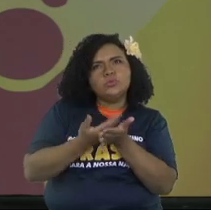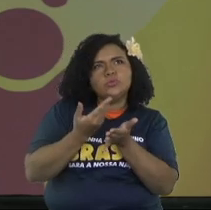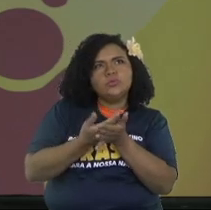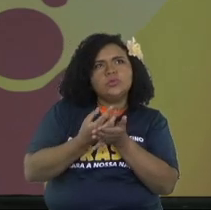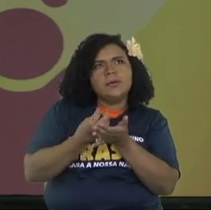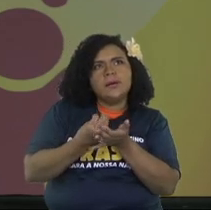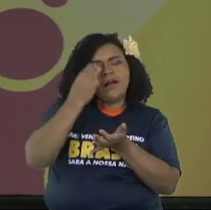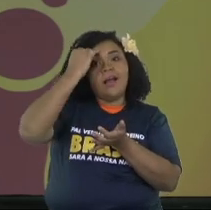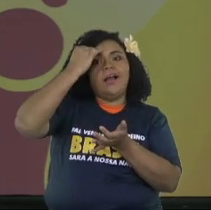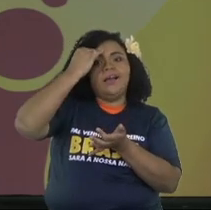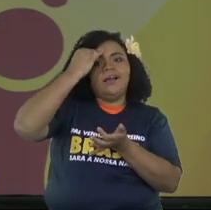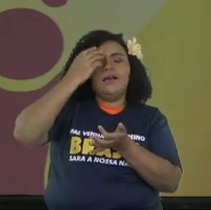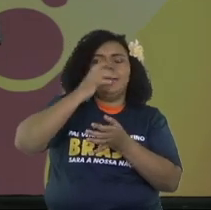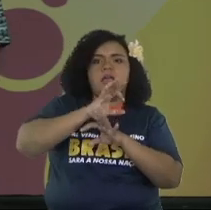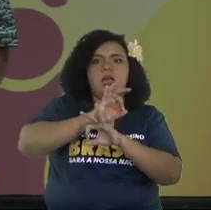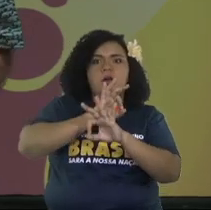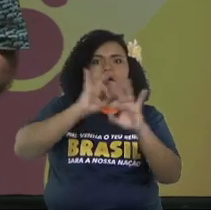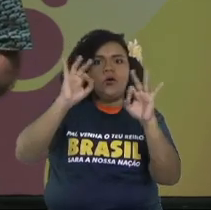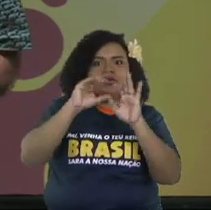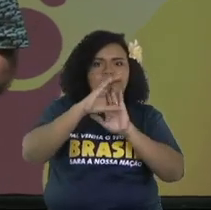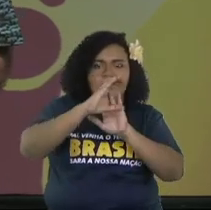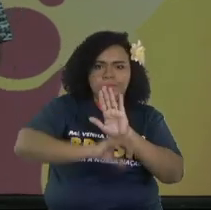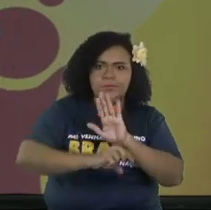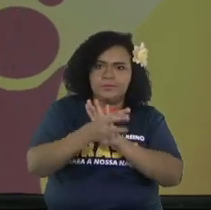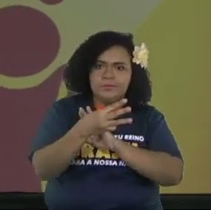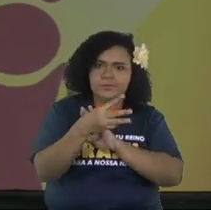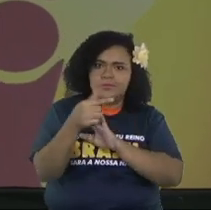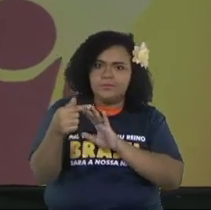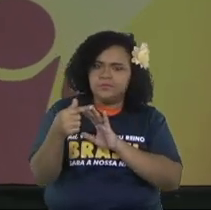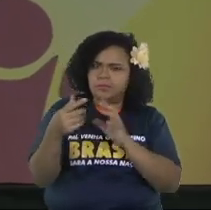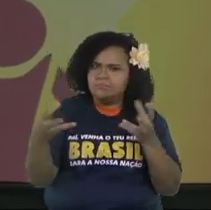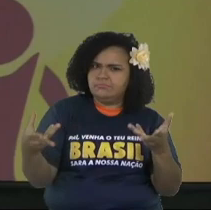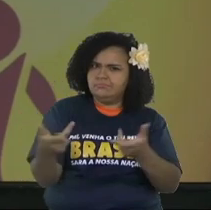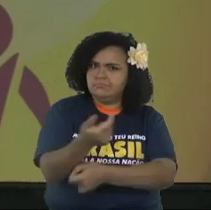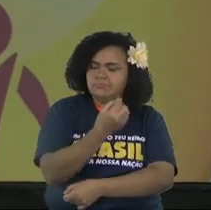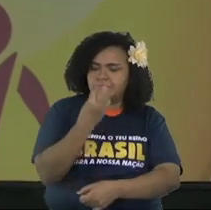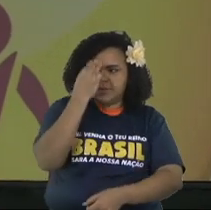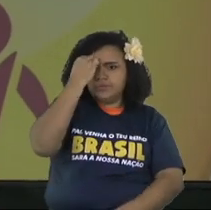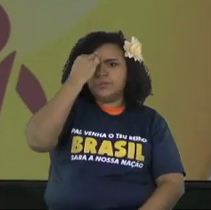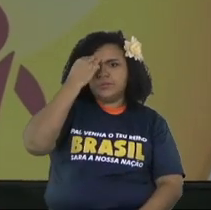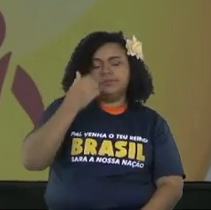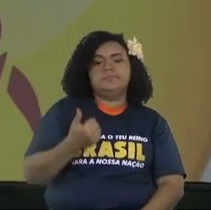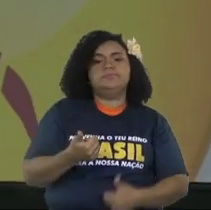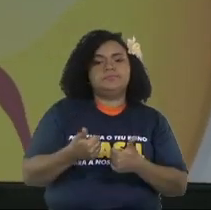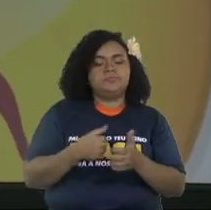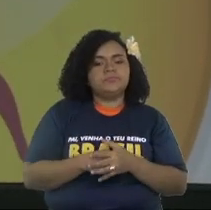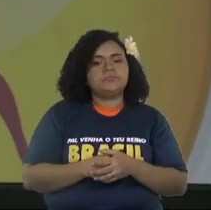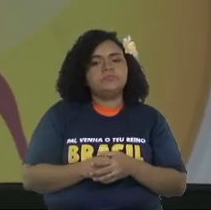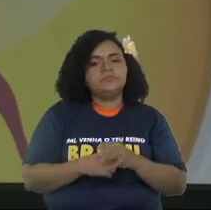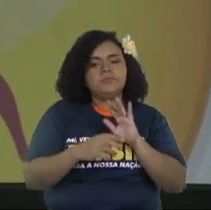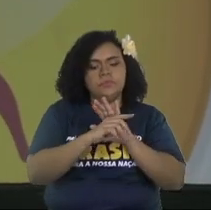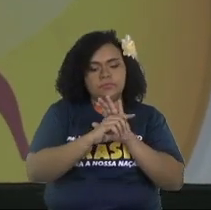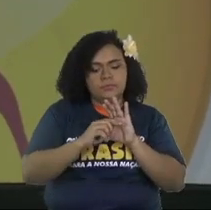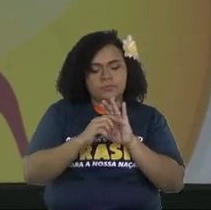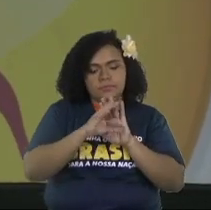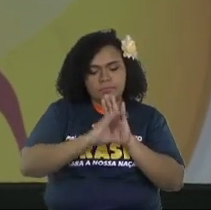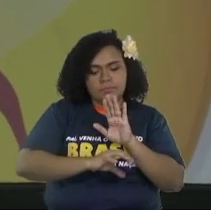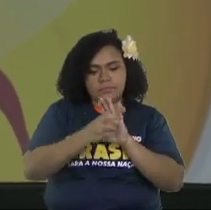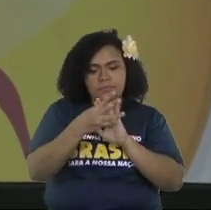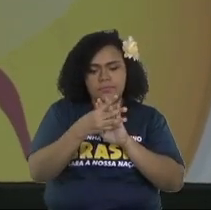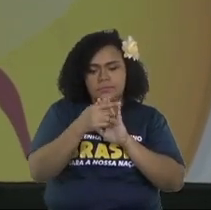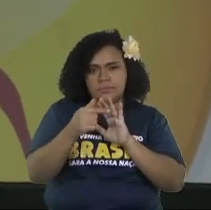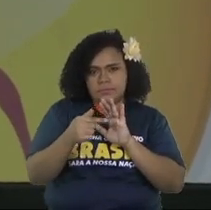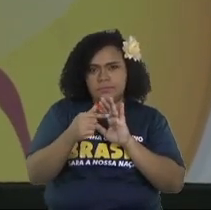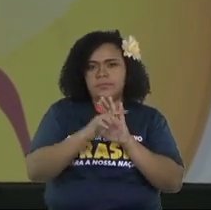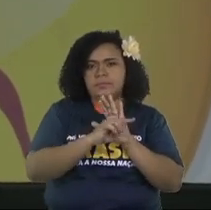meditate you can do it this verse it's amazing Psalm 37 4 it says